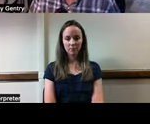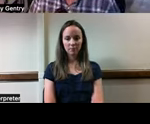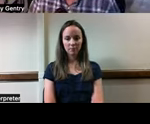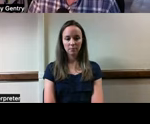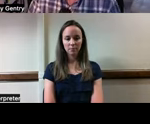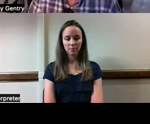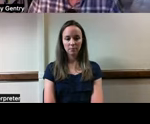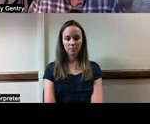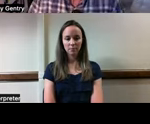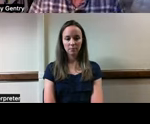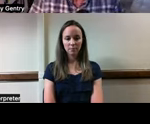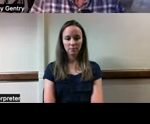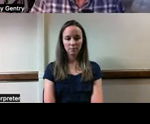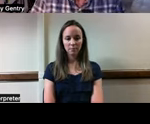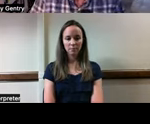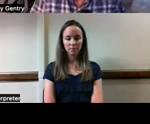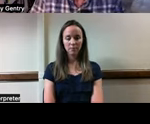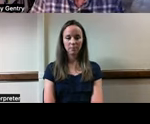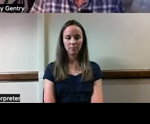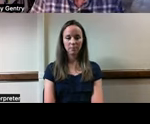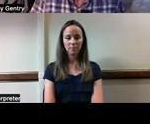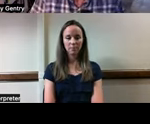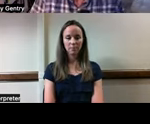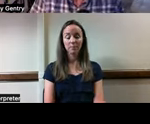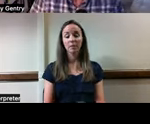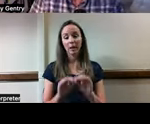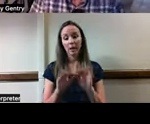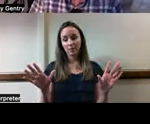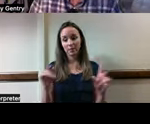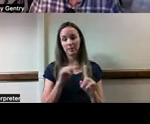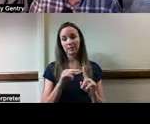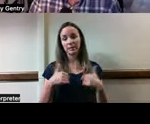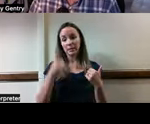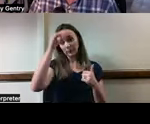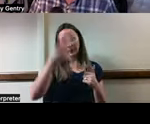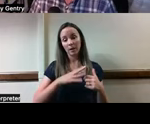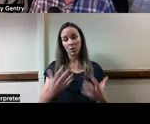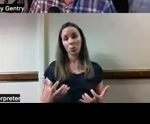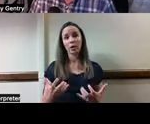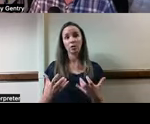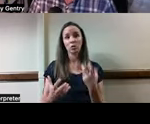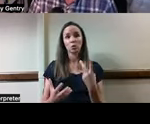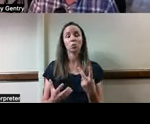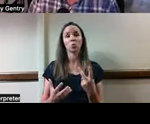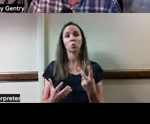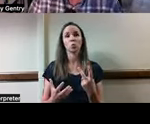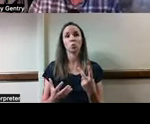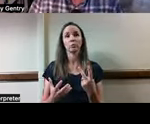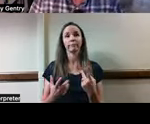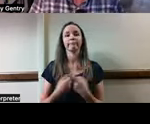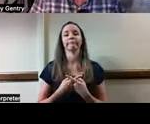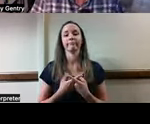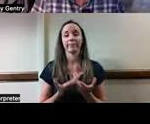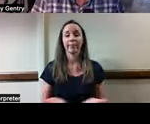Clearly, this young man wants two different perhaps incompatible